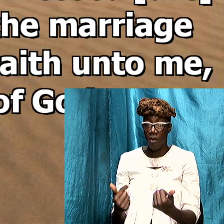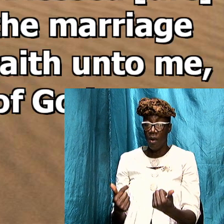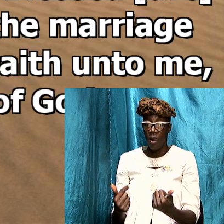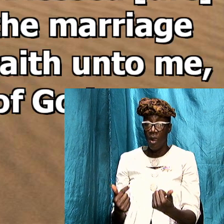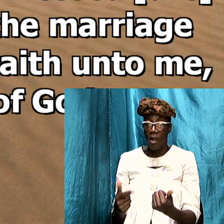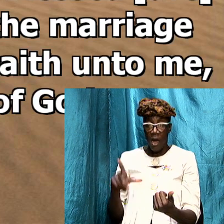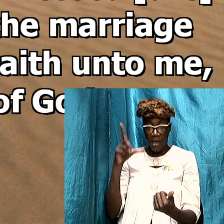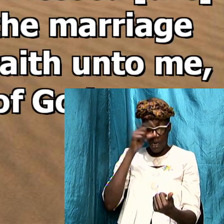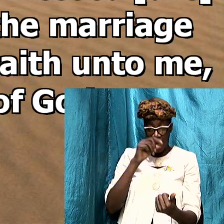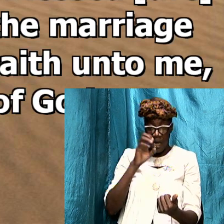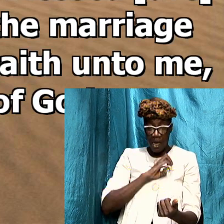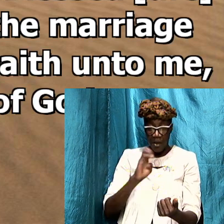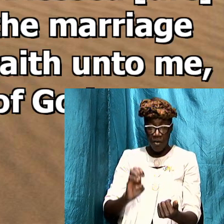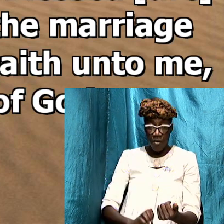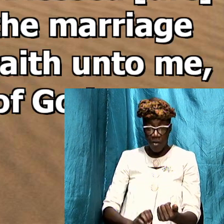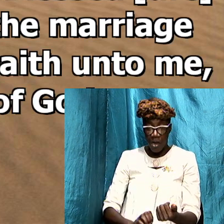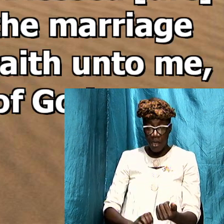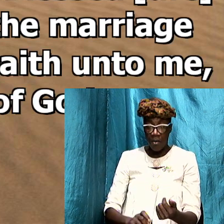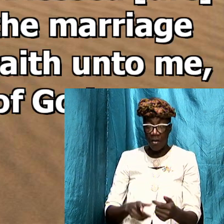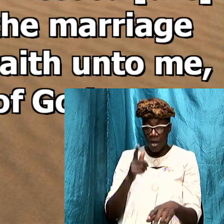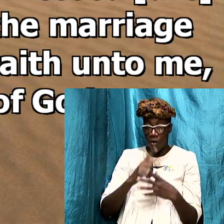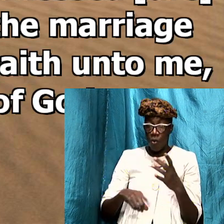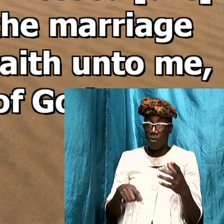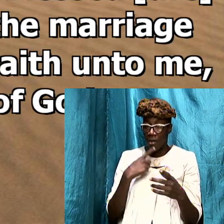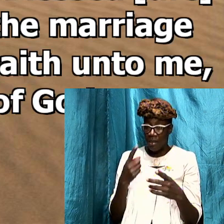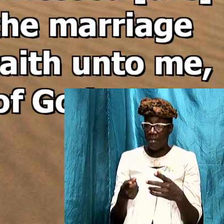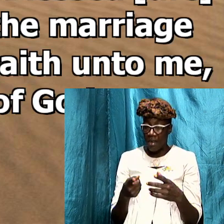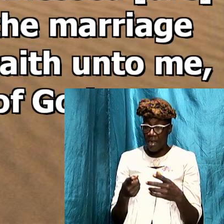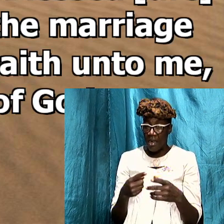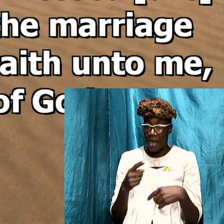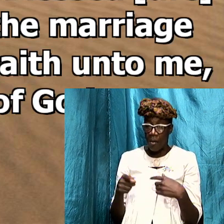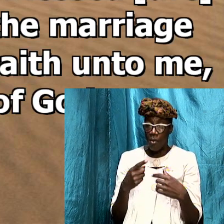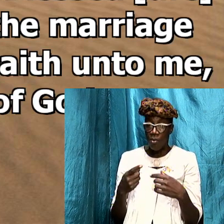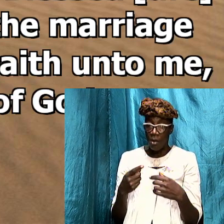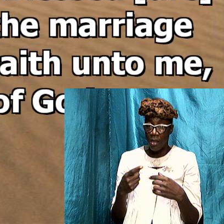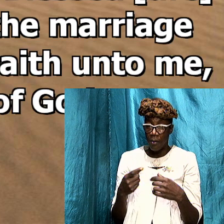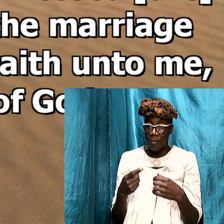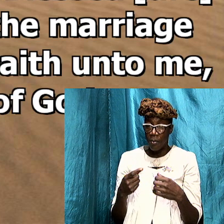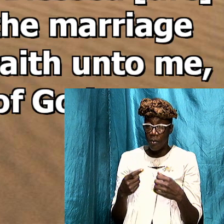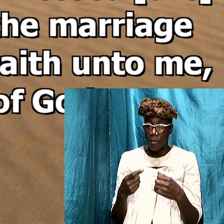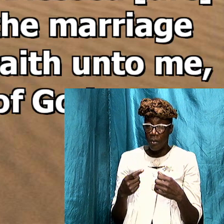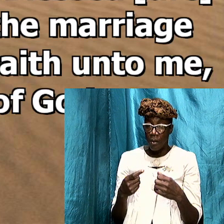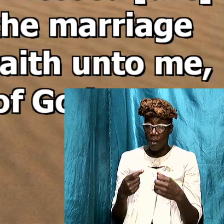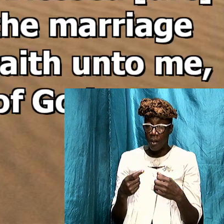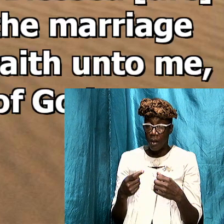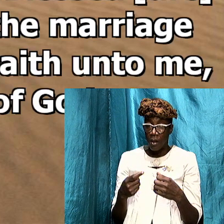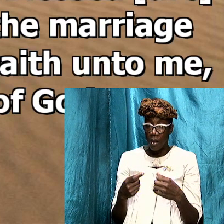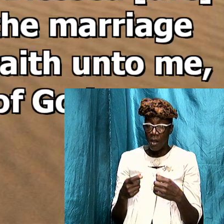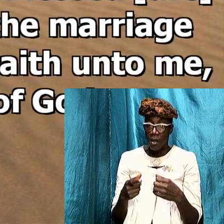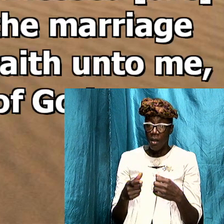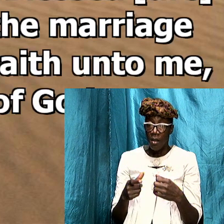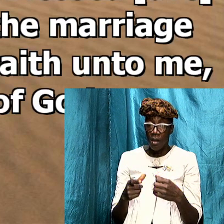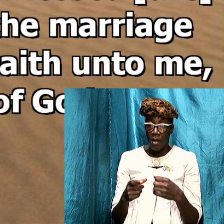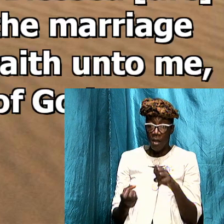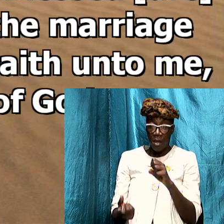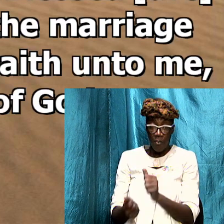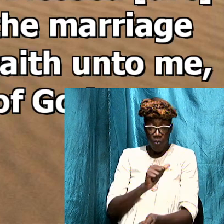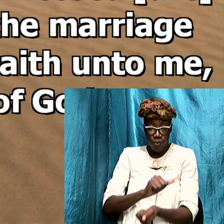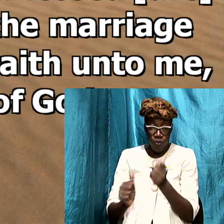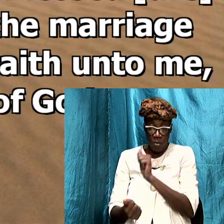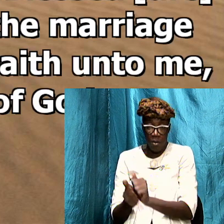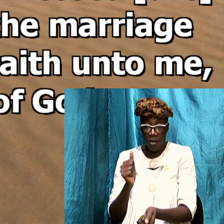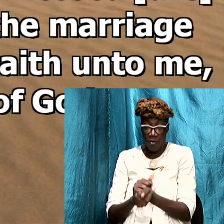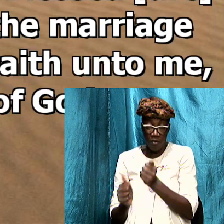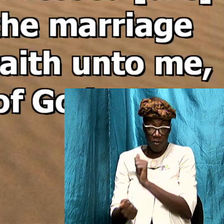Antichrist to come what we are seeing as it relates to the tribulation period no such thing it was just a